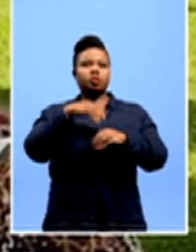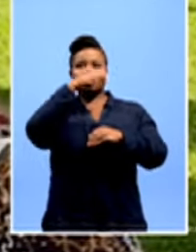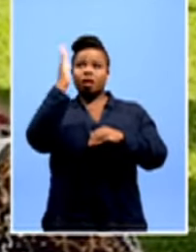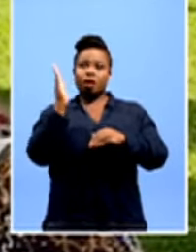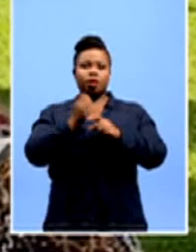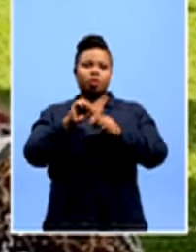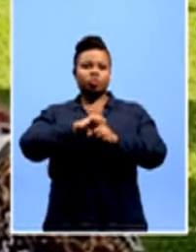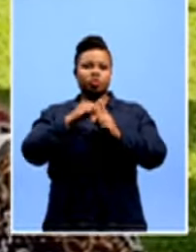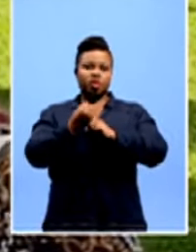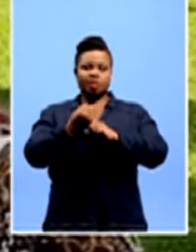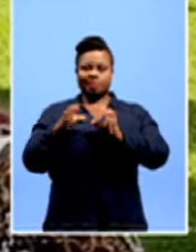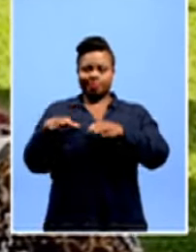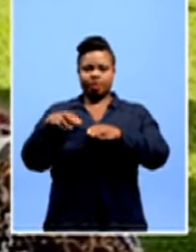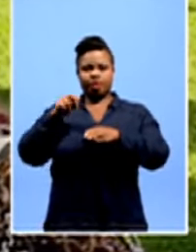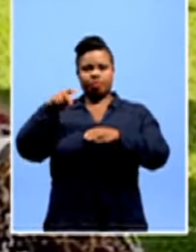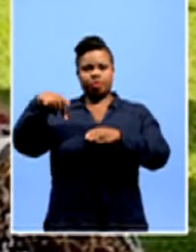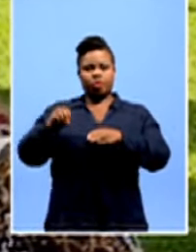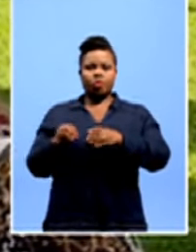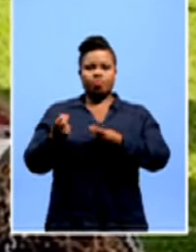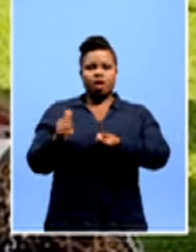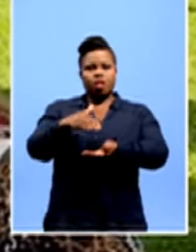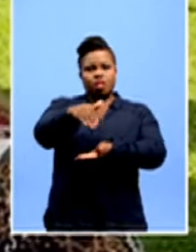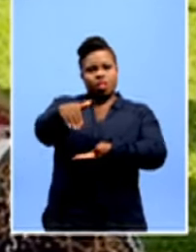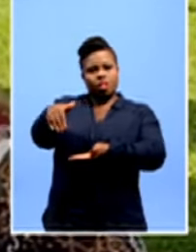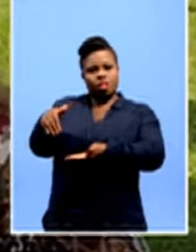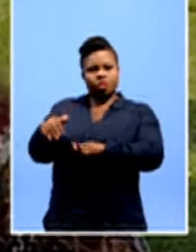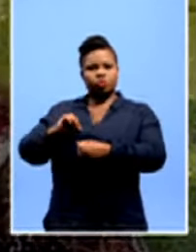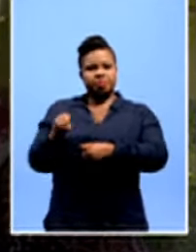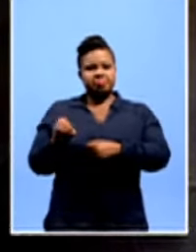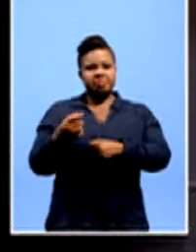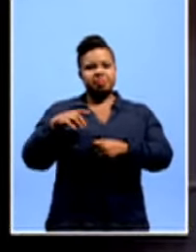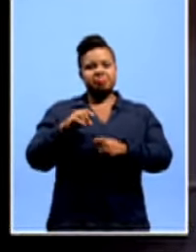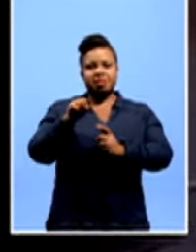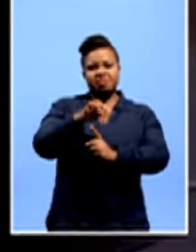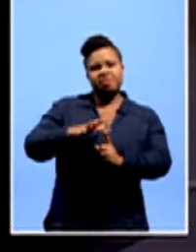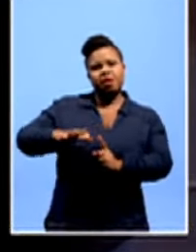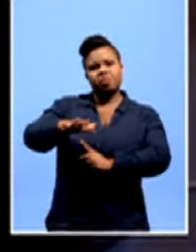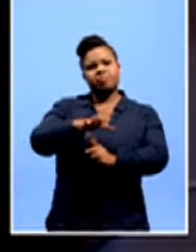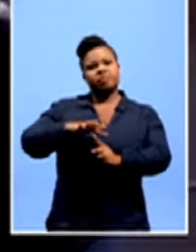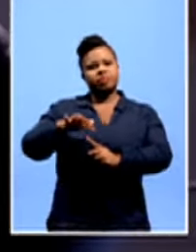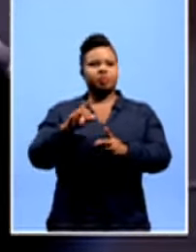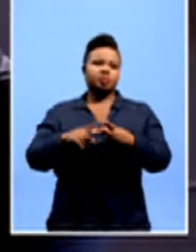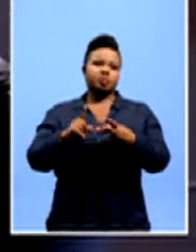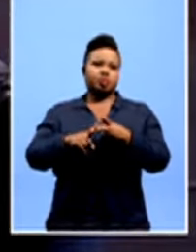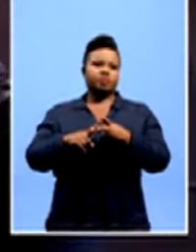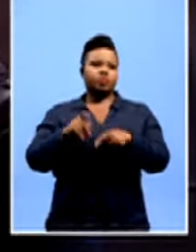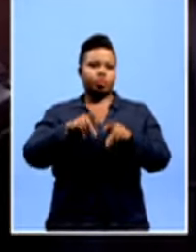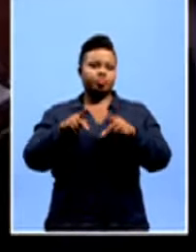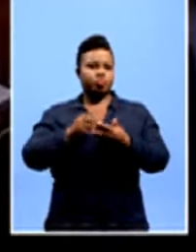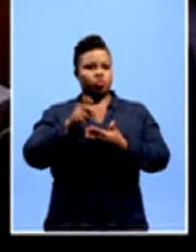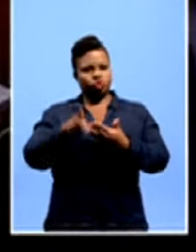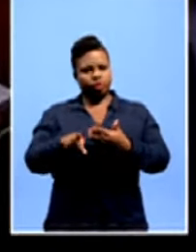non-profit organization that raises money for various conservation, environmental, and humanitarian